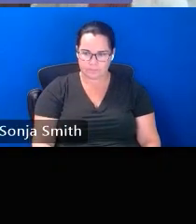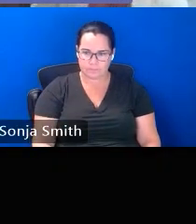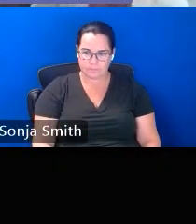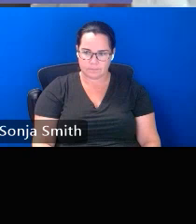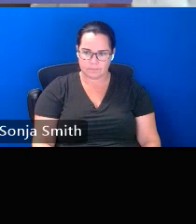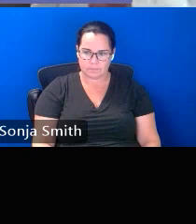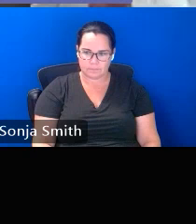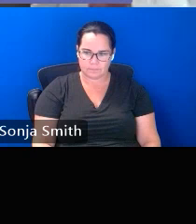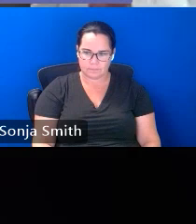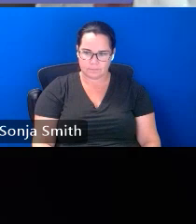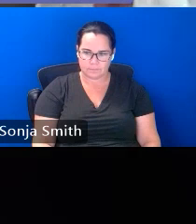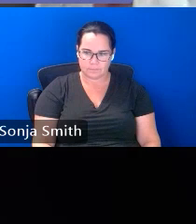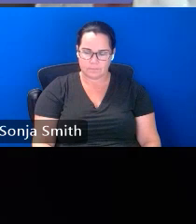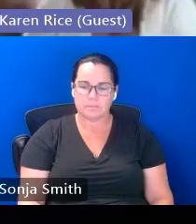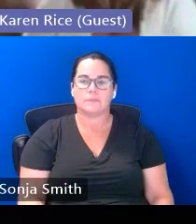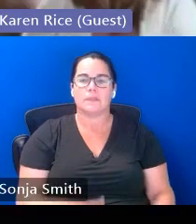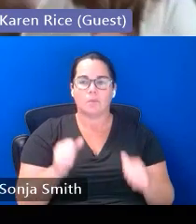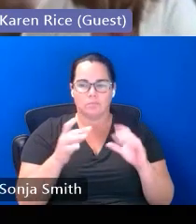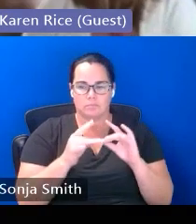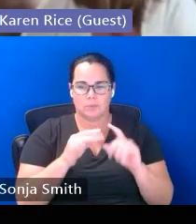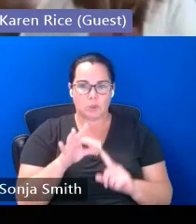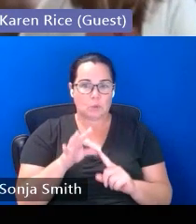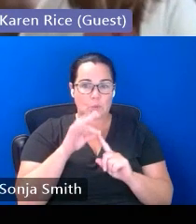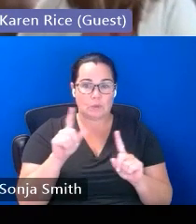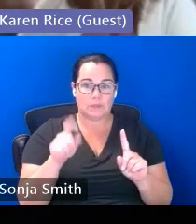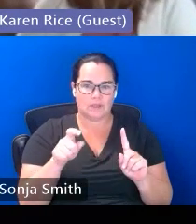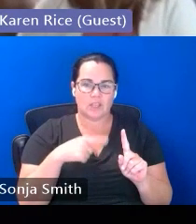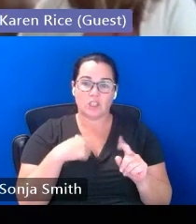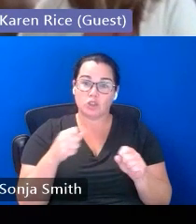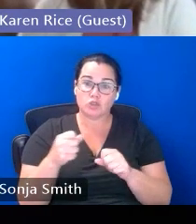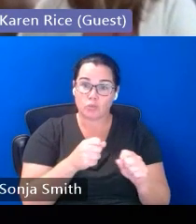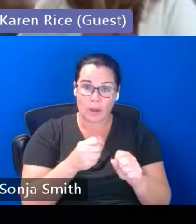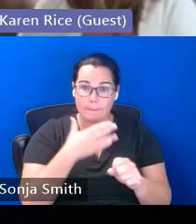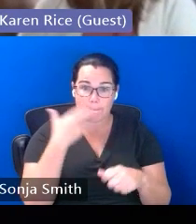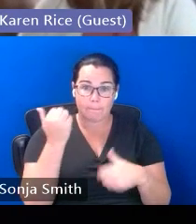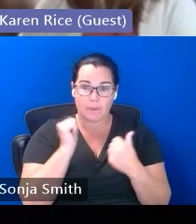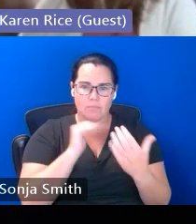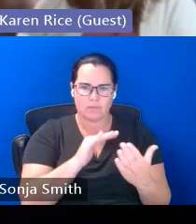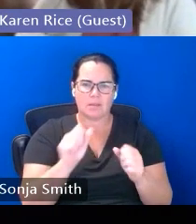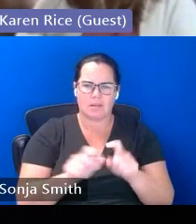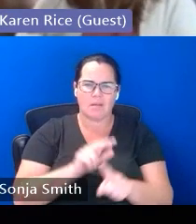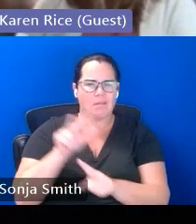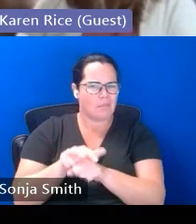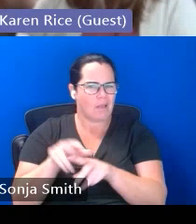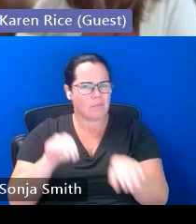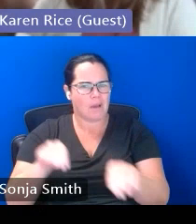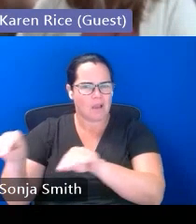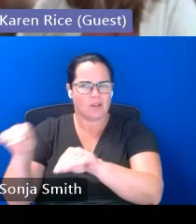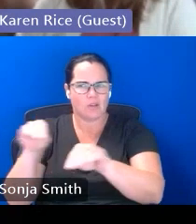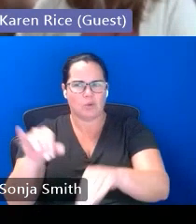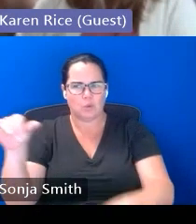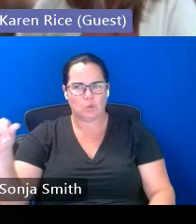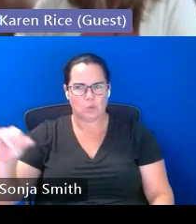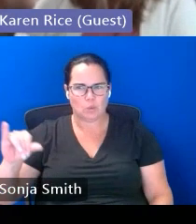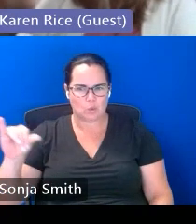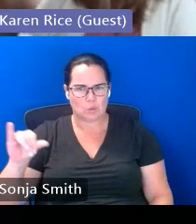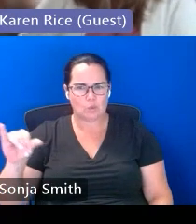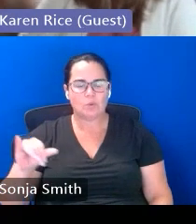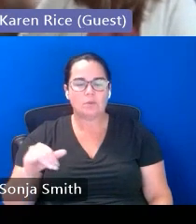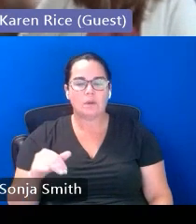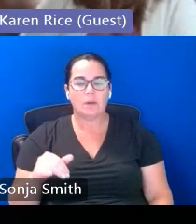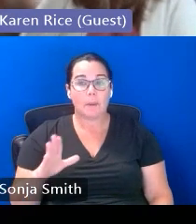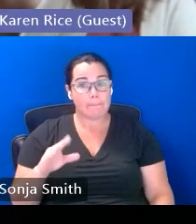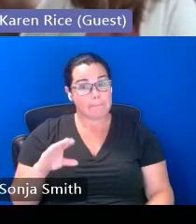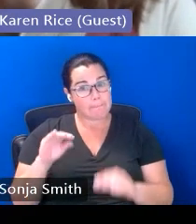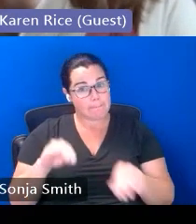as i said previously those strategies and best practices absolutely could be applied to our migrant families um but our migrant families also